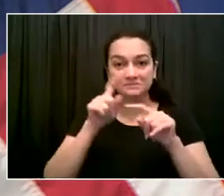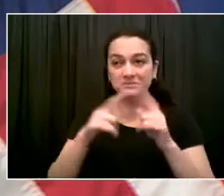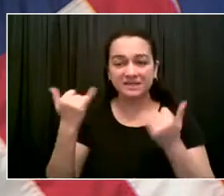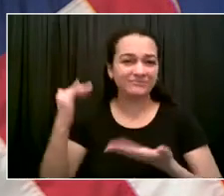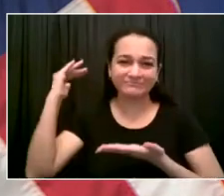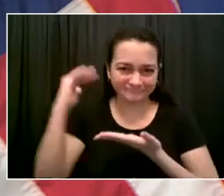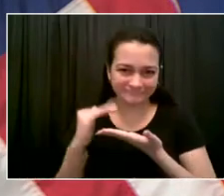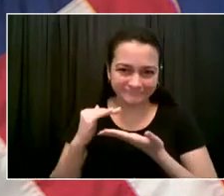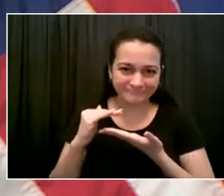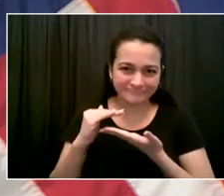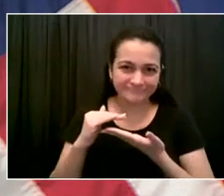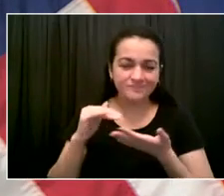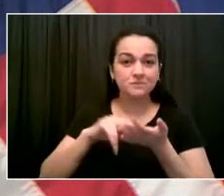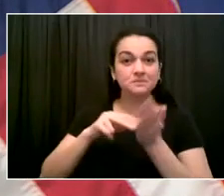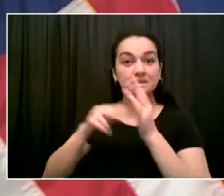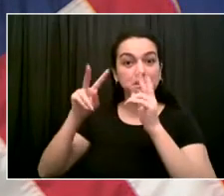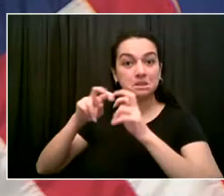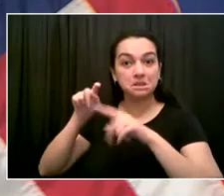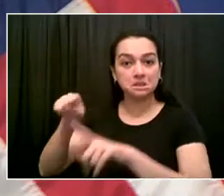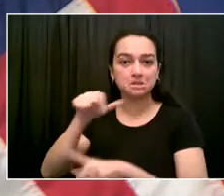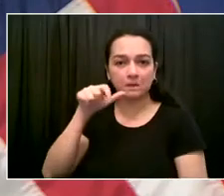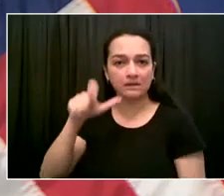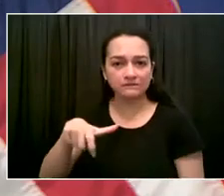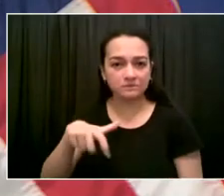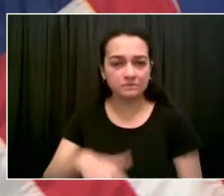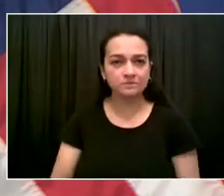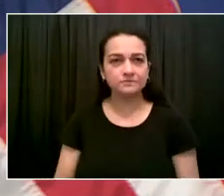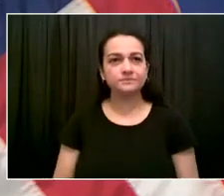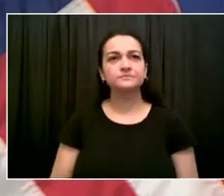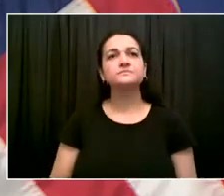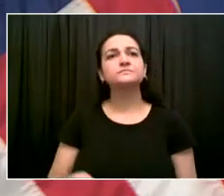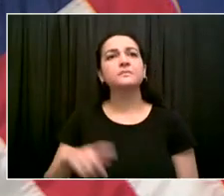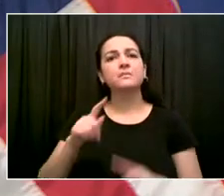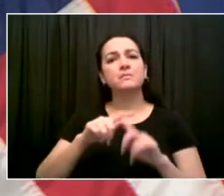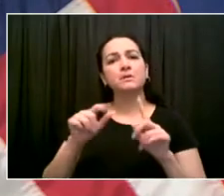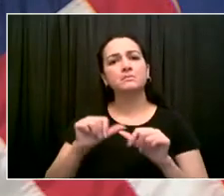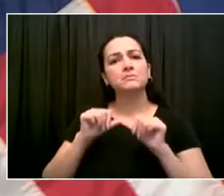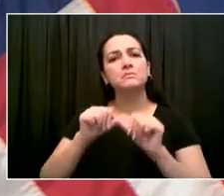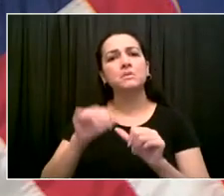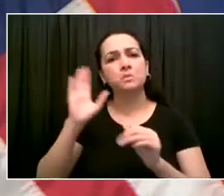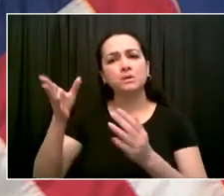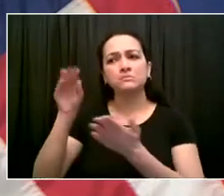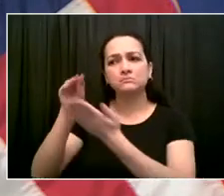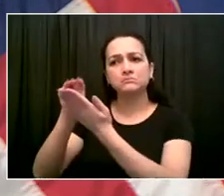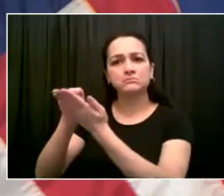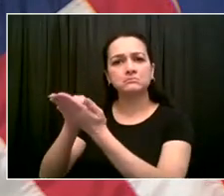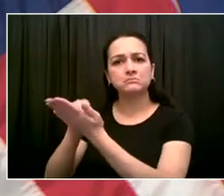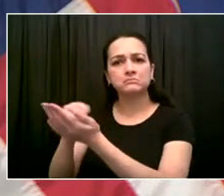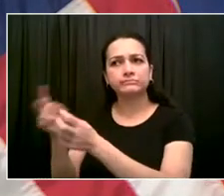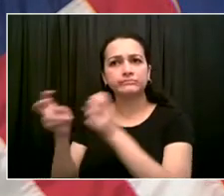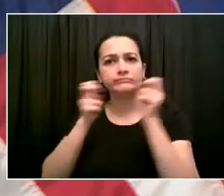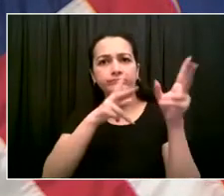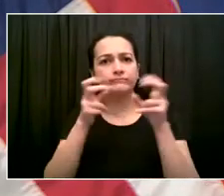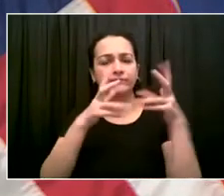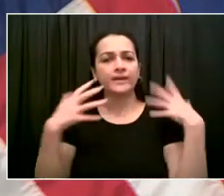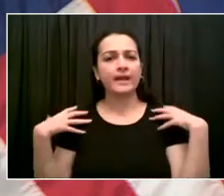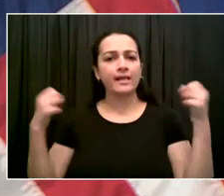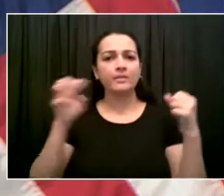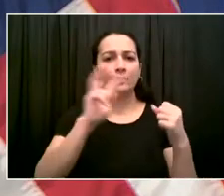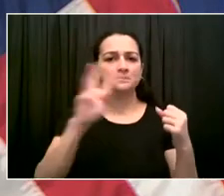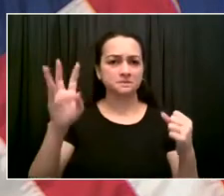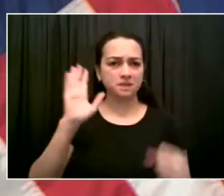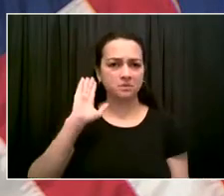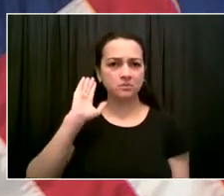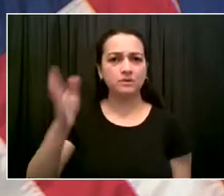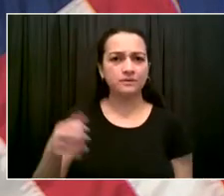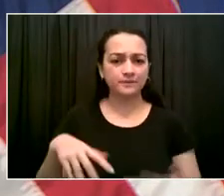following it. That's why it will be updated regularly on the health department's website. But as the mayor said, you know, we have to stay nimble and